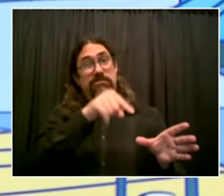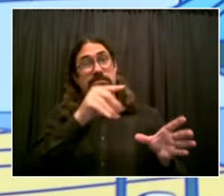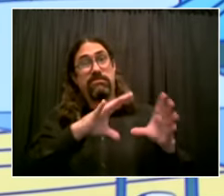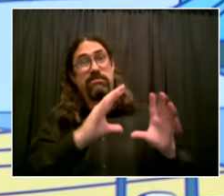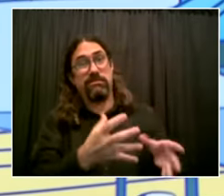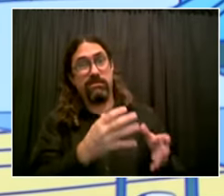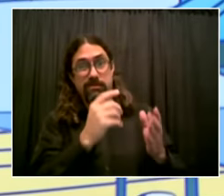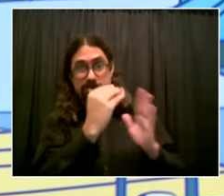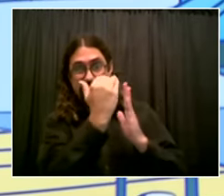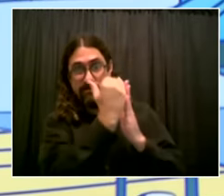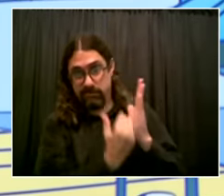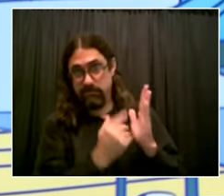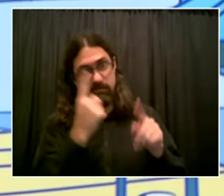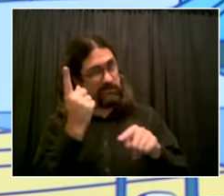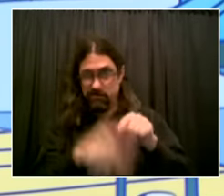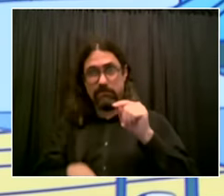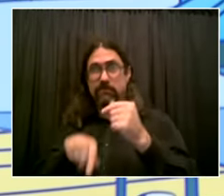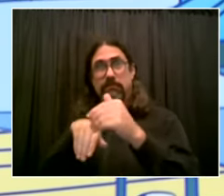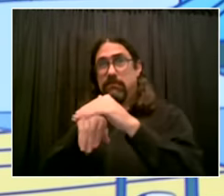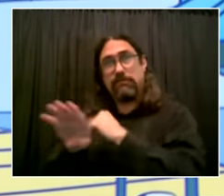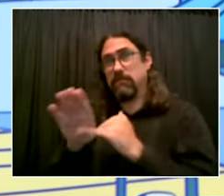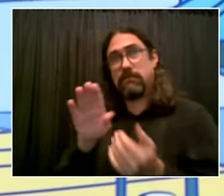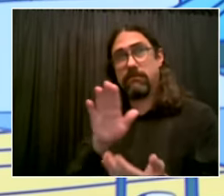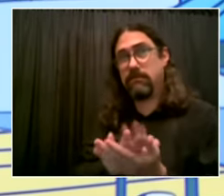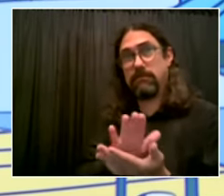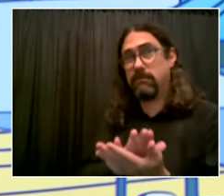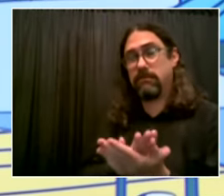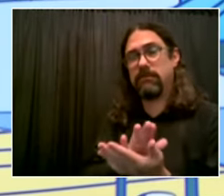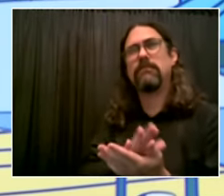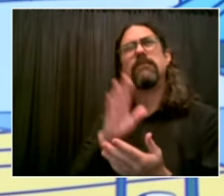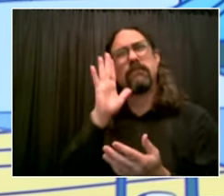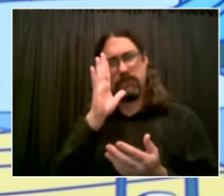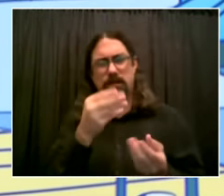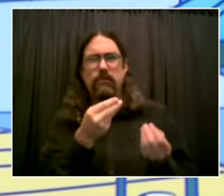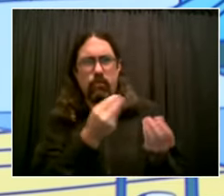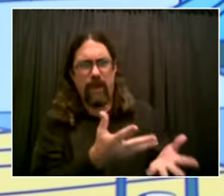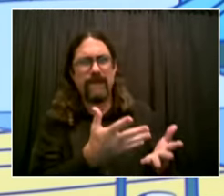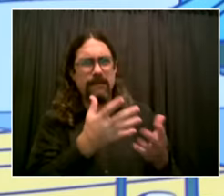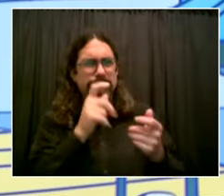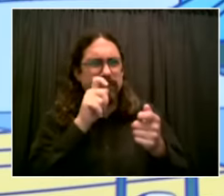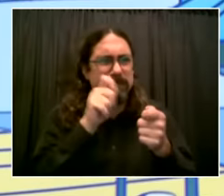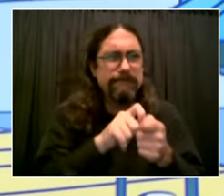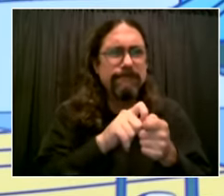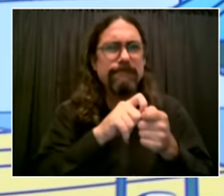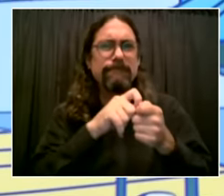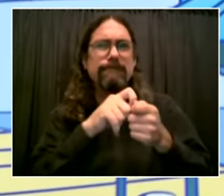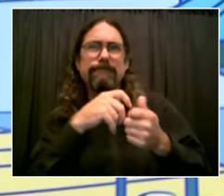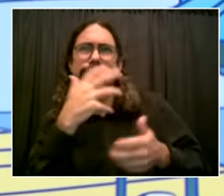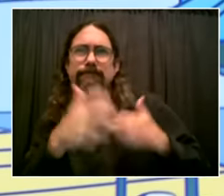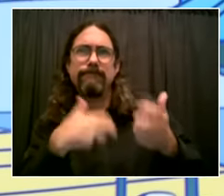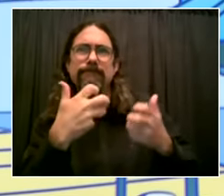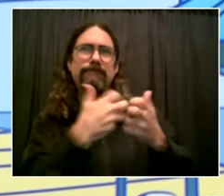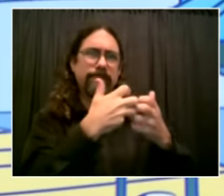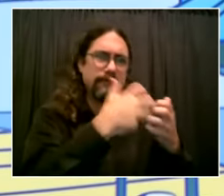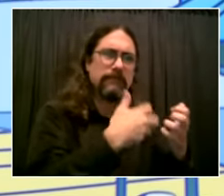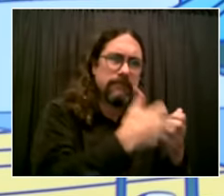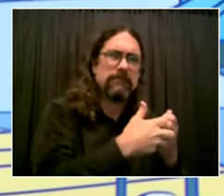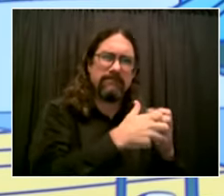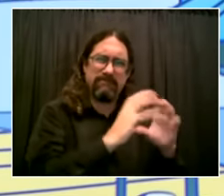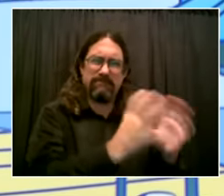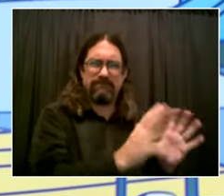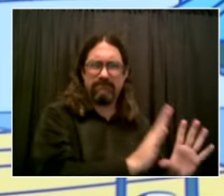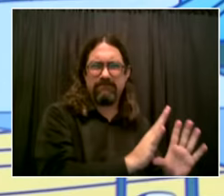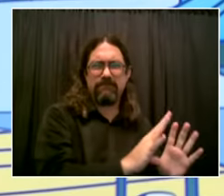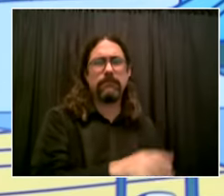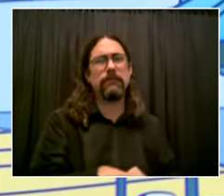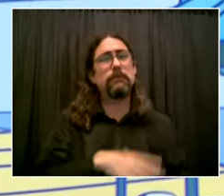back with the strongest health and safety measures in the nation and now with a vaccine mandate for